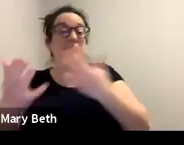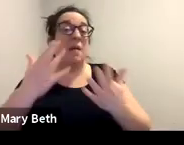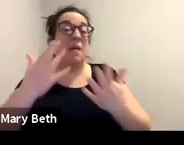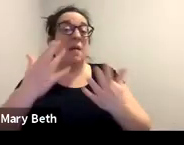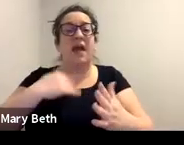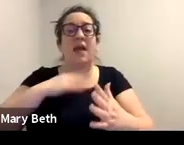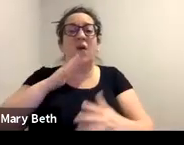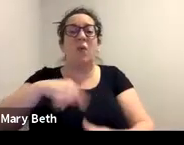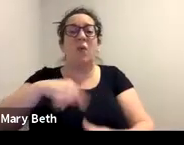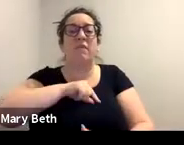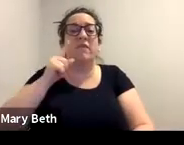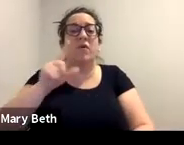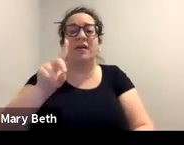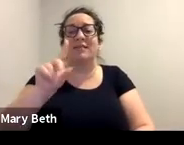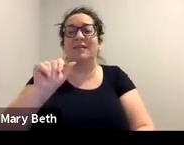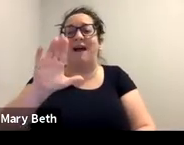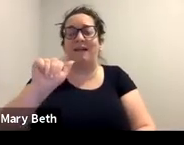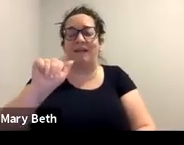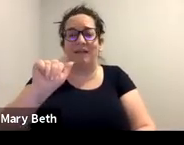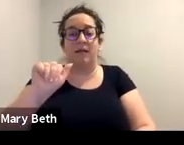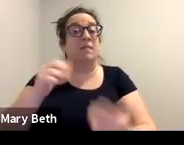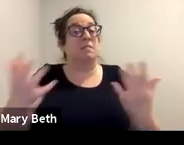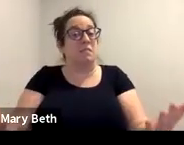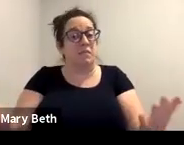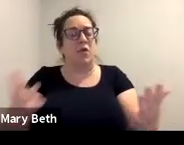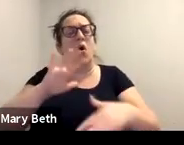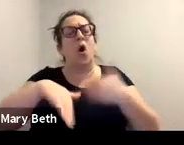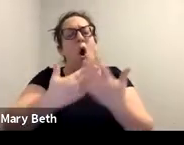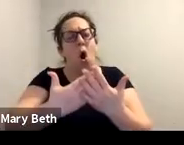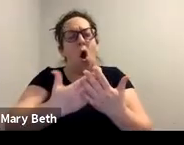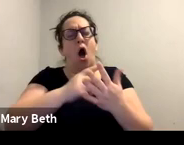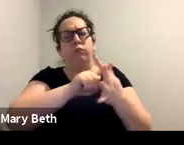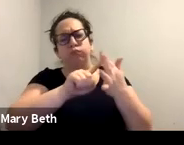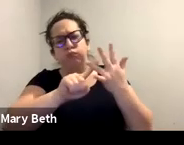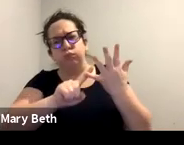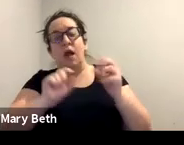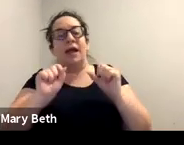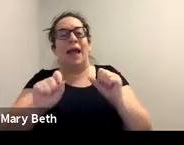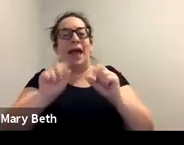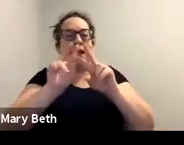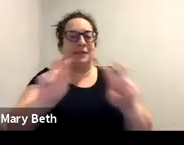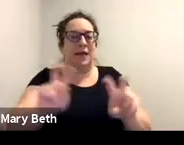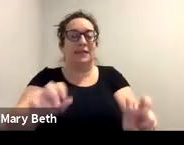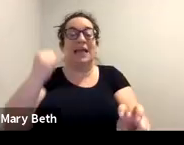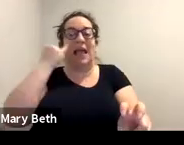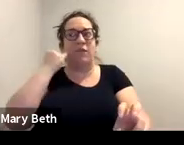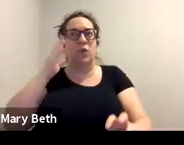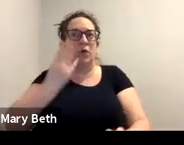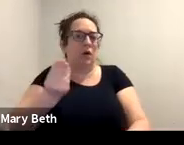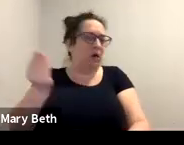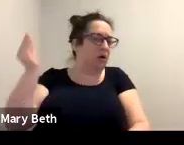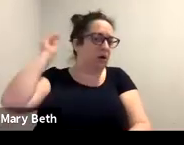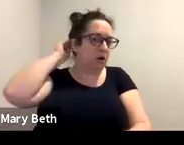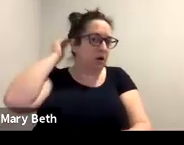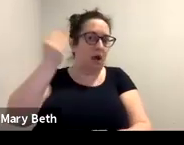these are all things that you'll be able to assess if you're keeping immigration in mind. Um, it doesn't